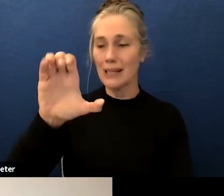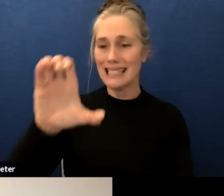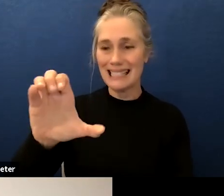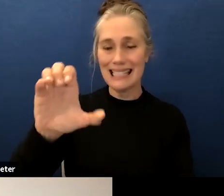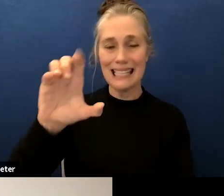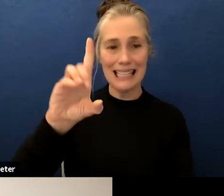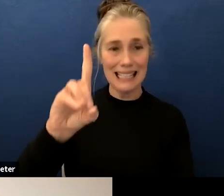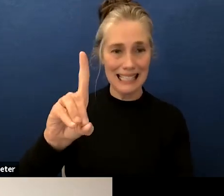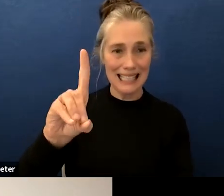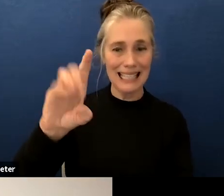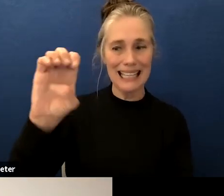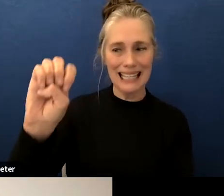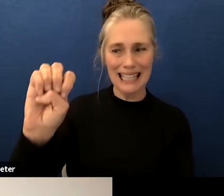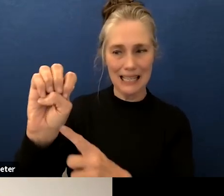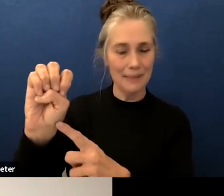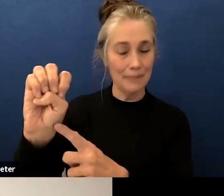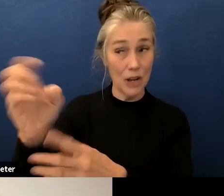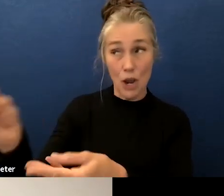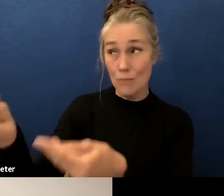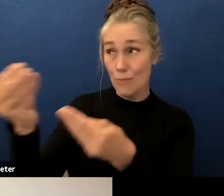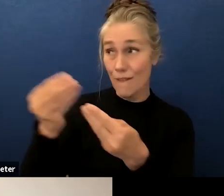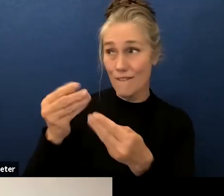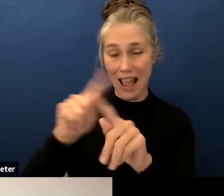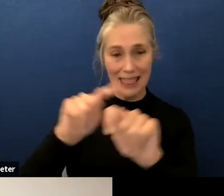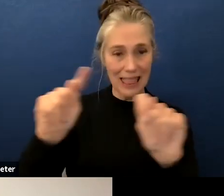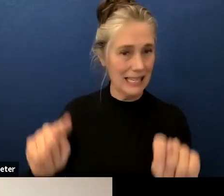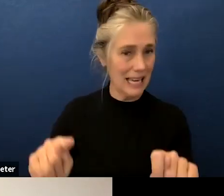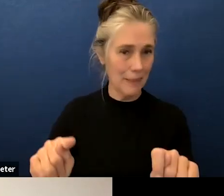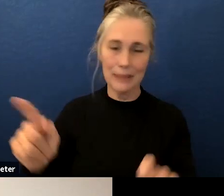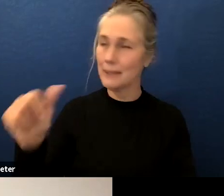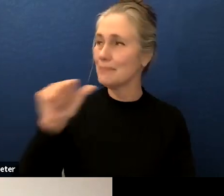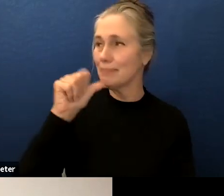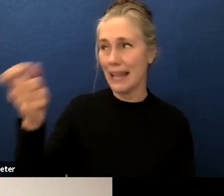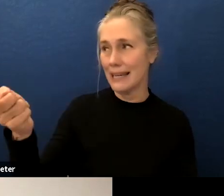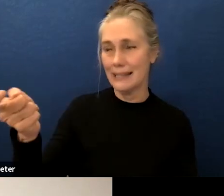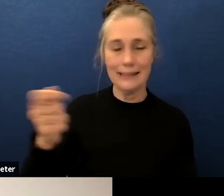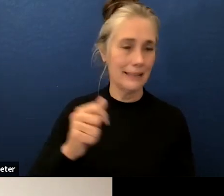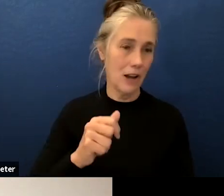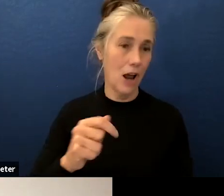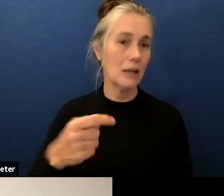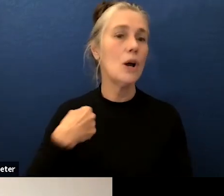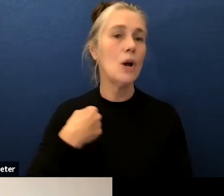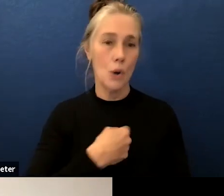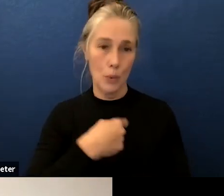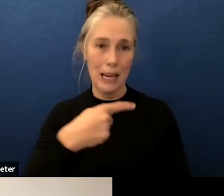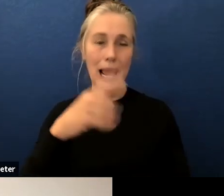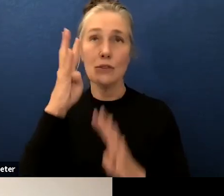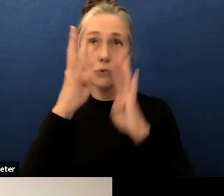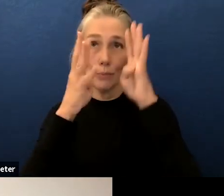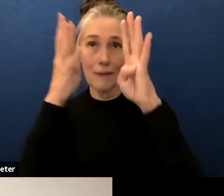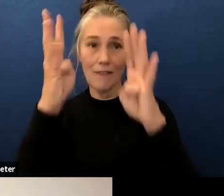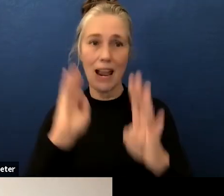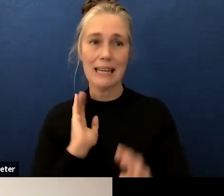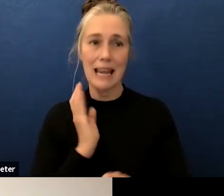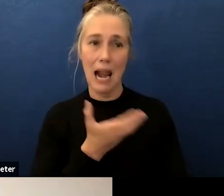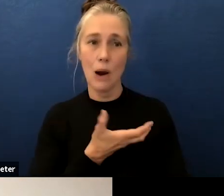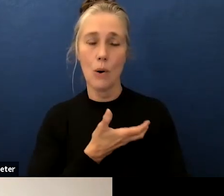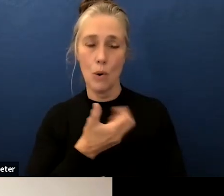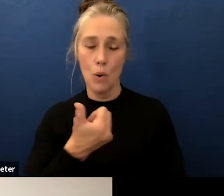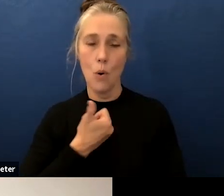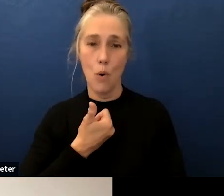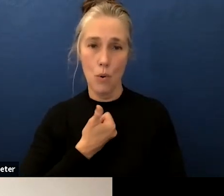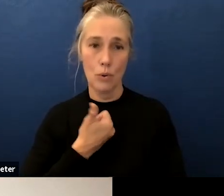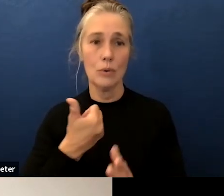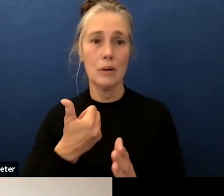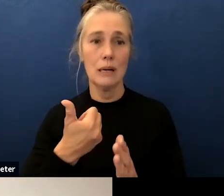template so we had to create our own template uh so that's what you see with this planning the second thing that's really